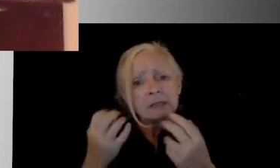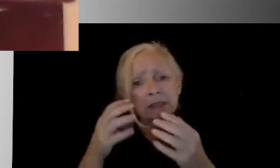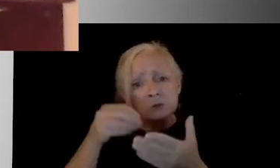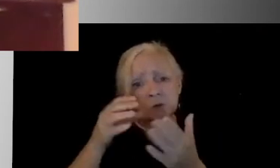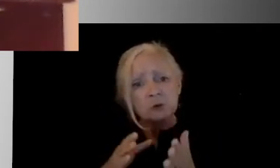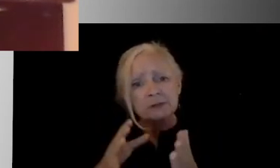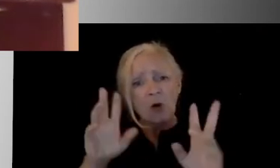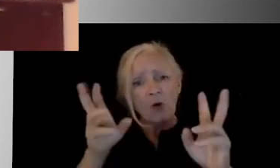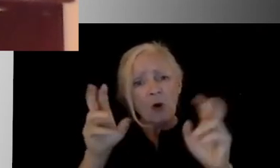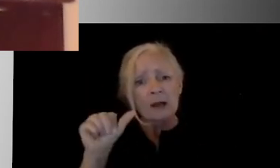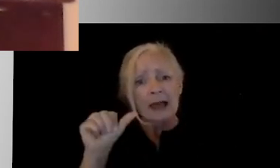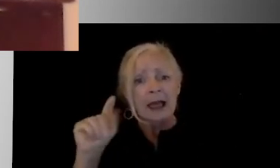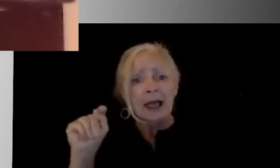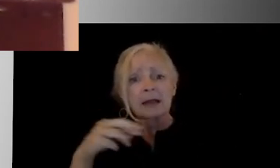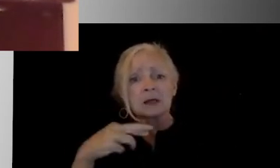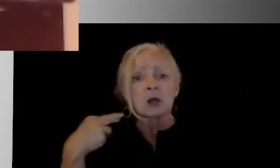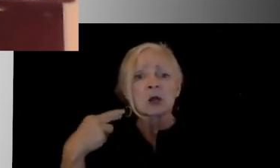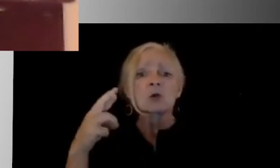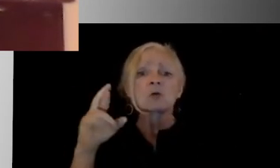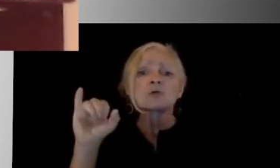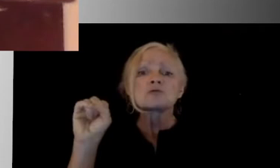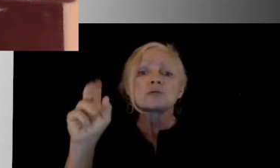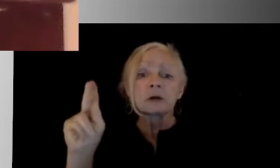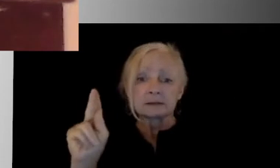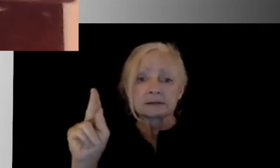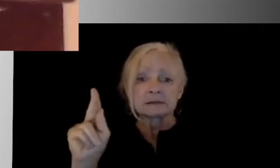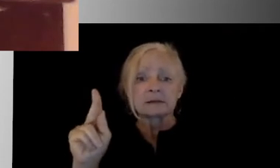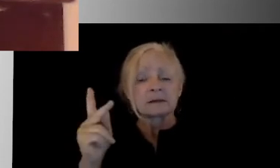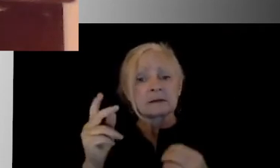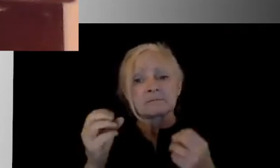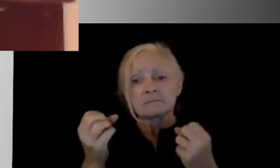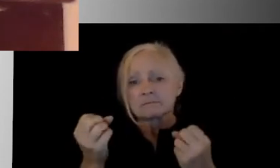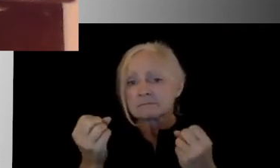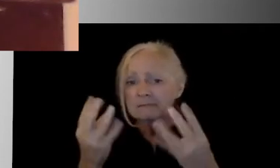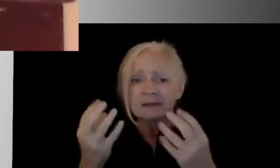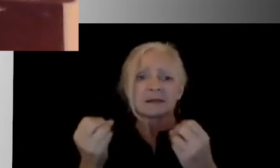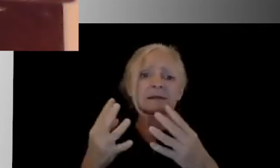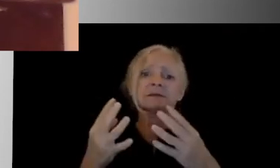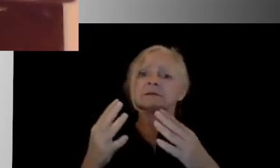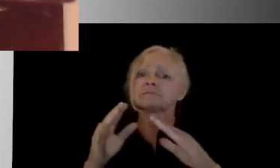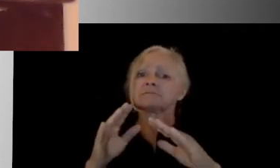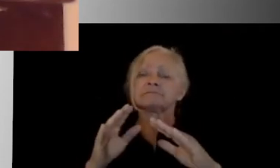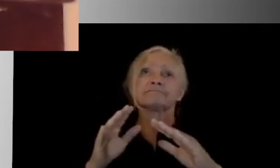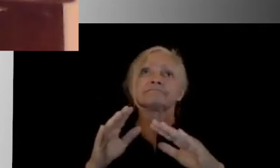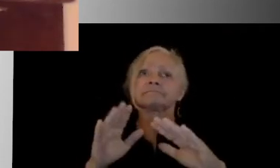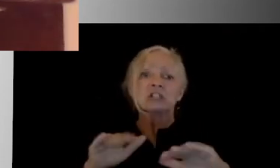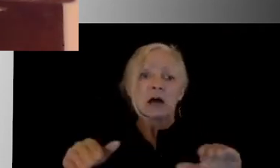even though hundreds of thousands of cases of child abuse have gone unreported,